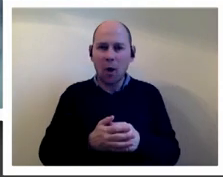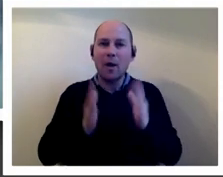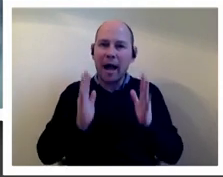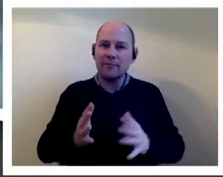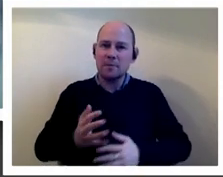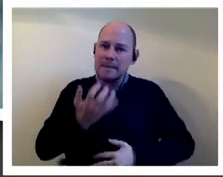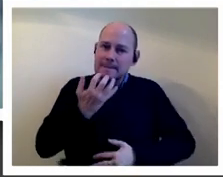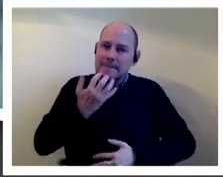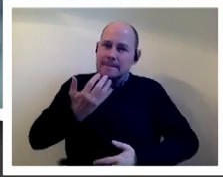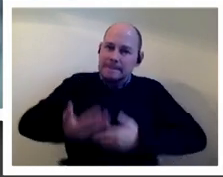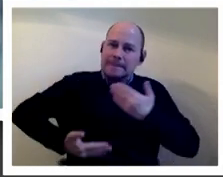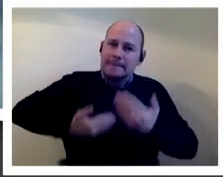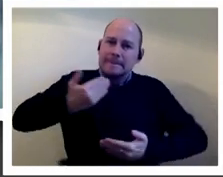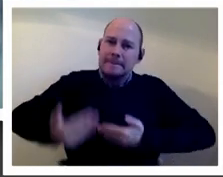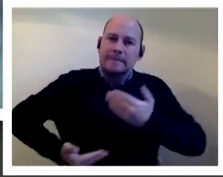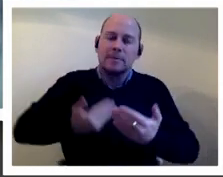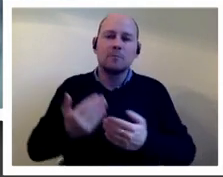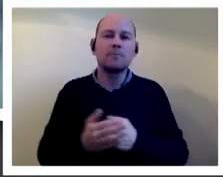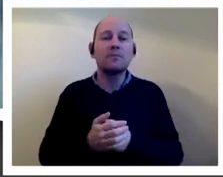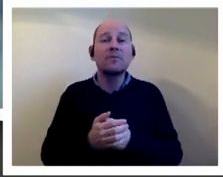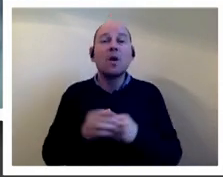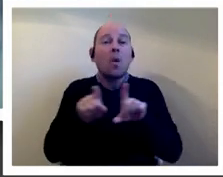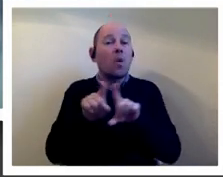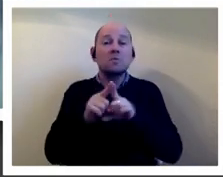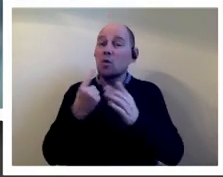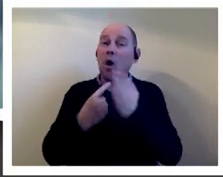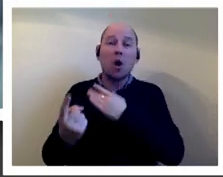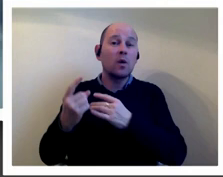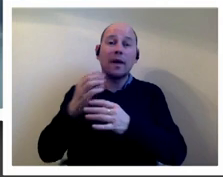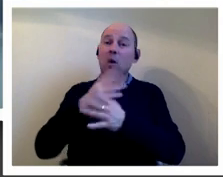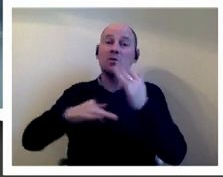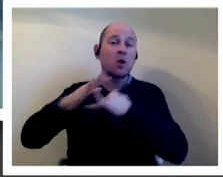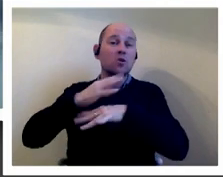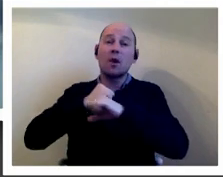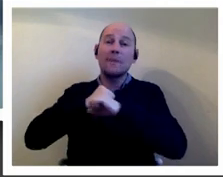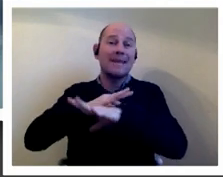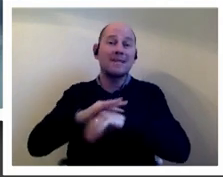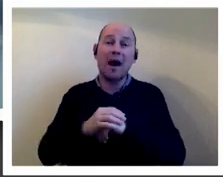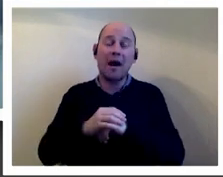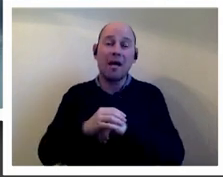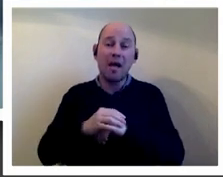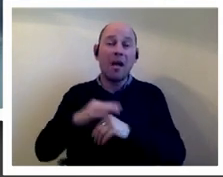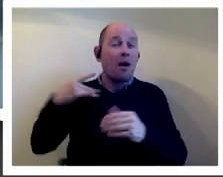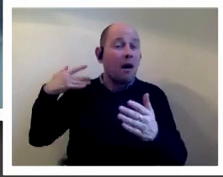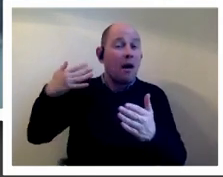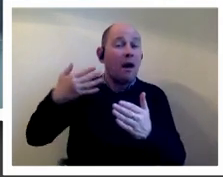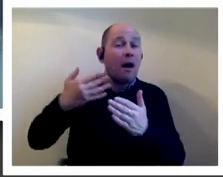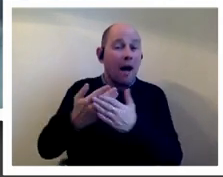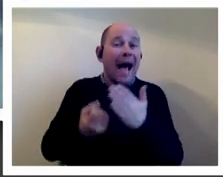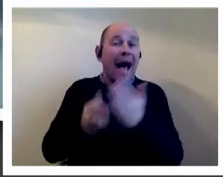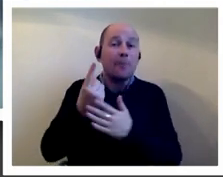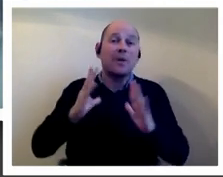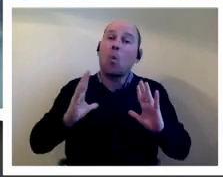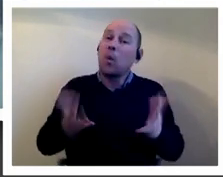not to just do it on social media i think all of this happened without social media without without internet